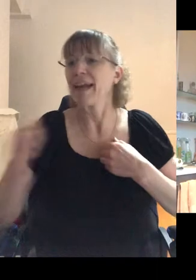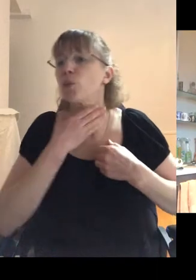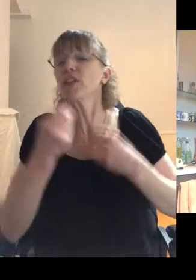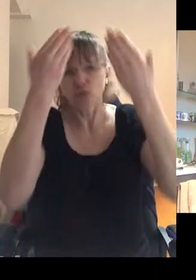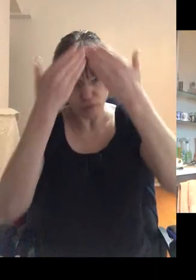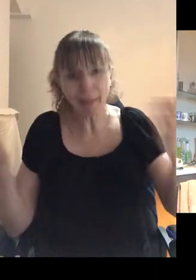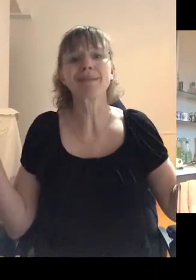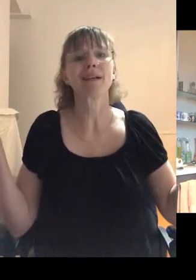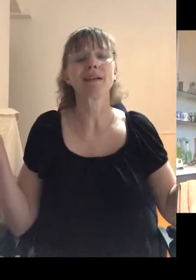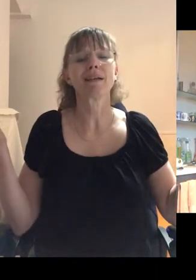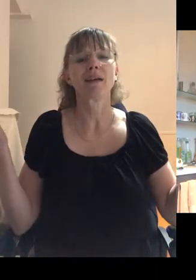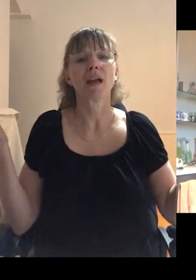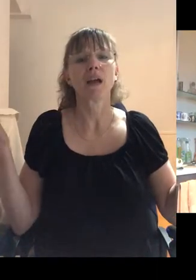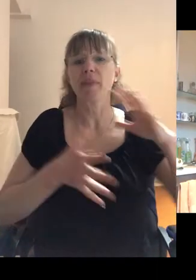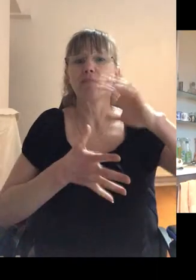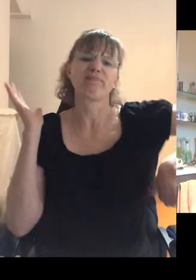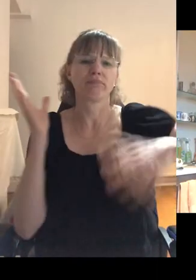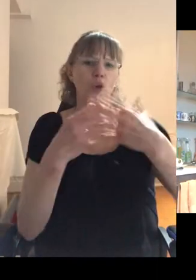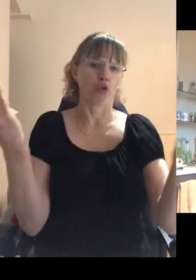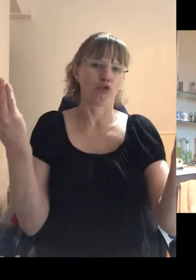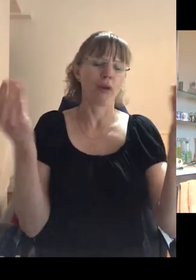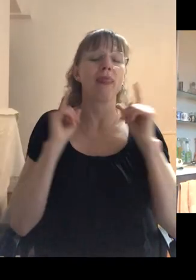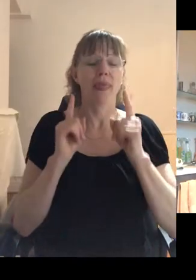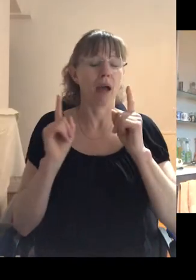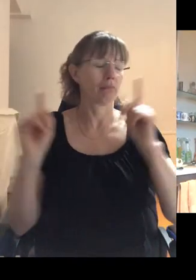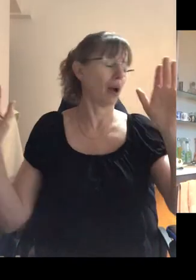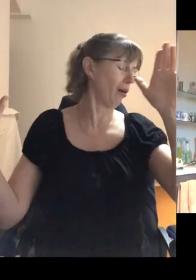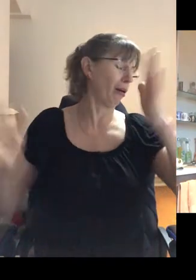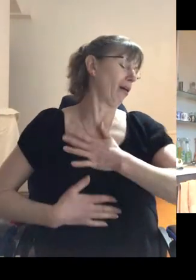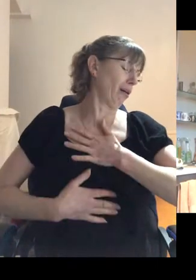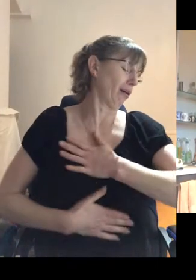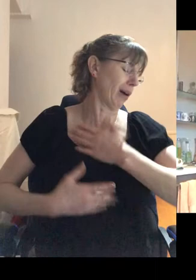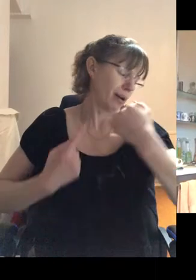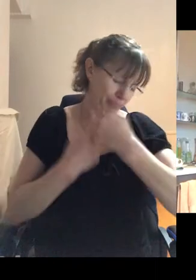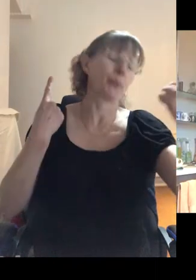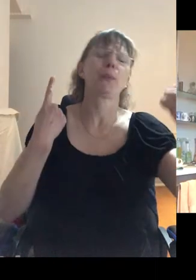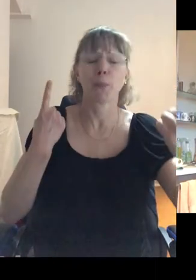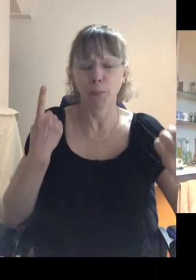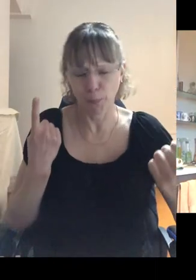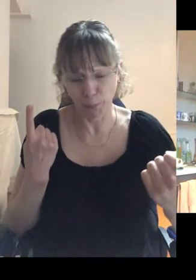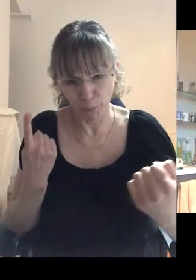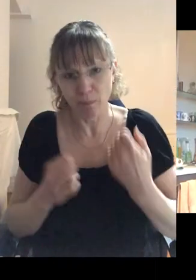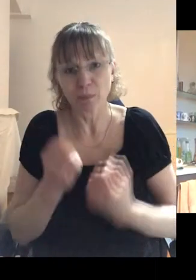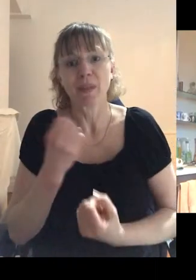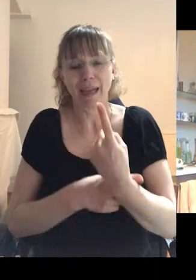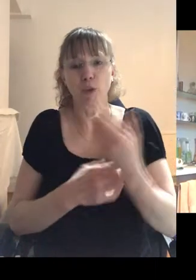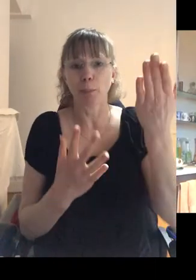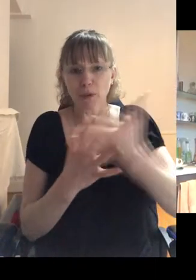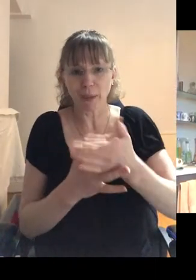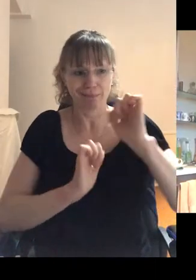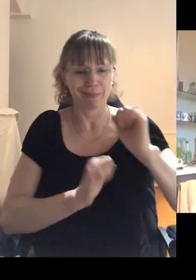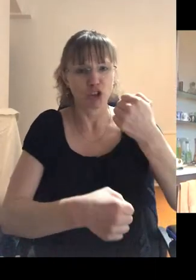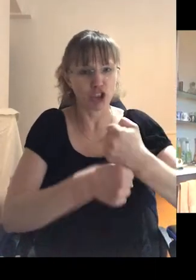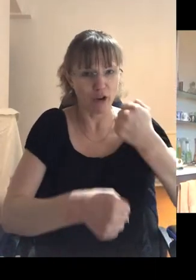respected, and then it was snatched away. And that finished me completely. The, the, the, the, issue of between that